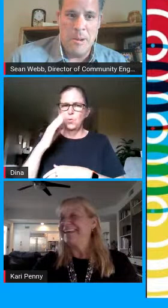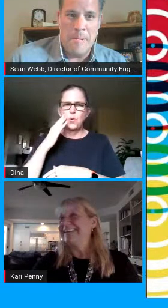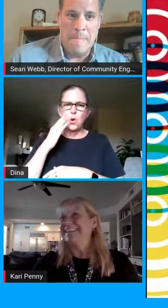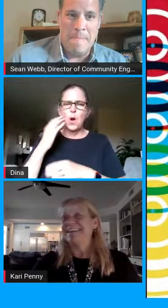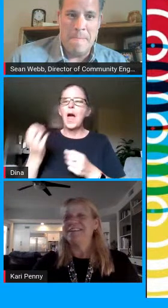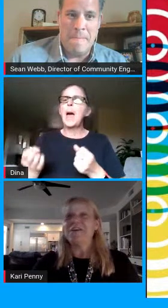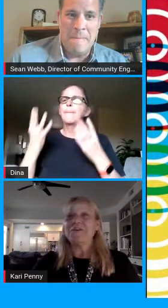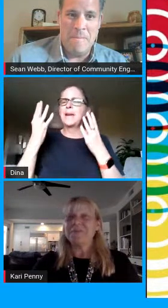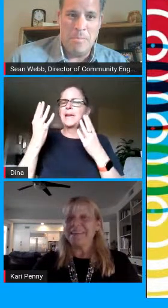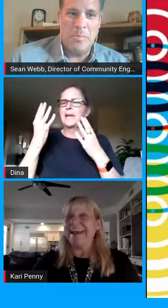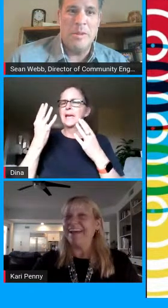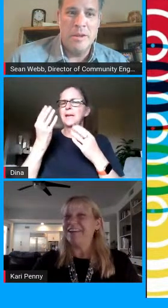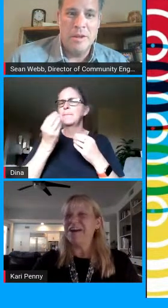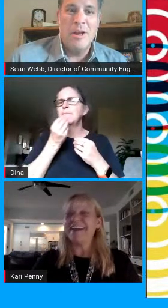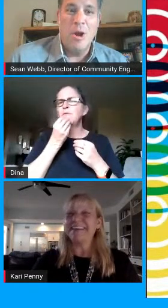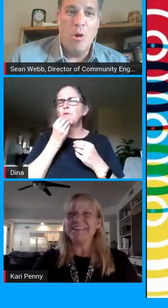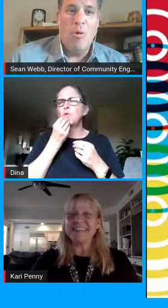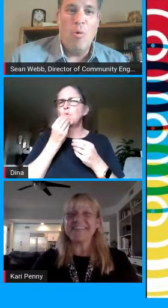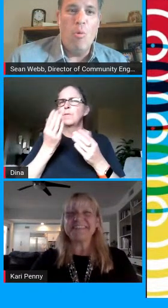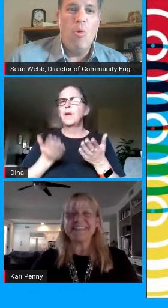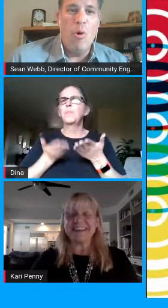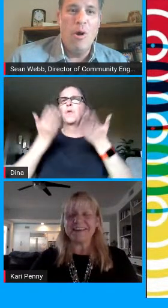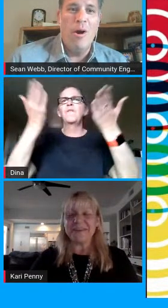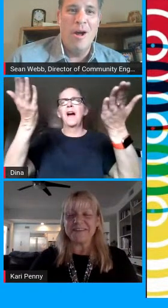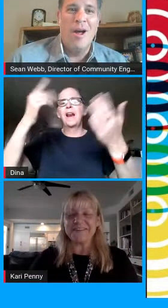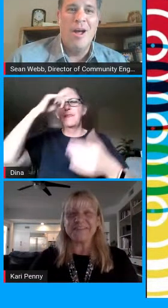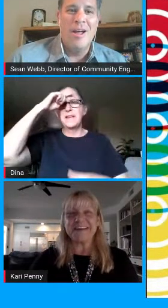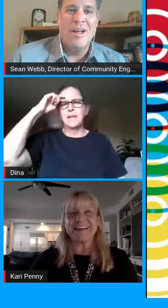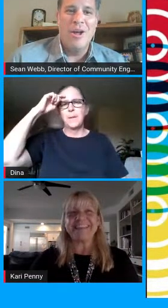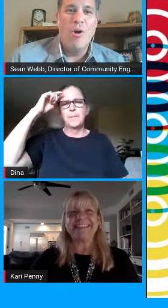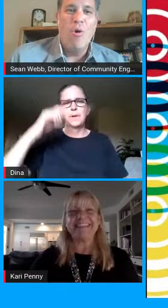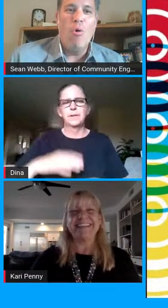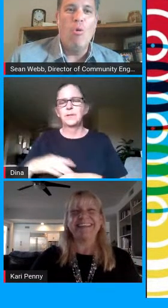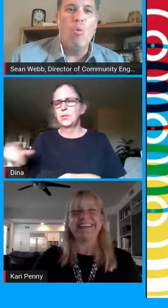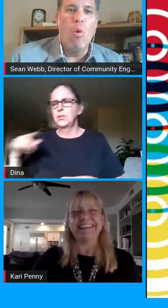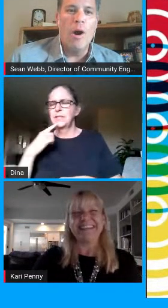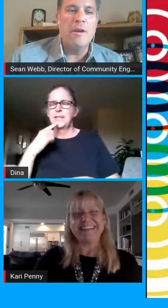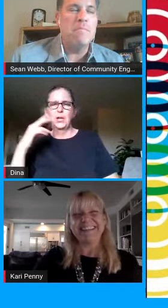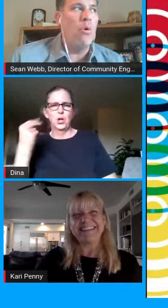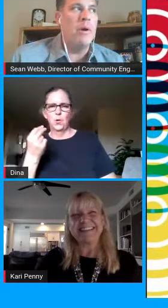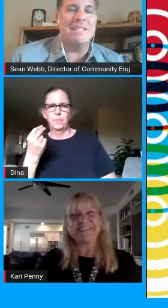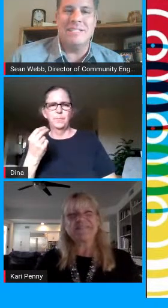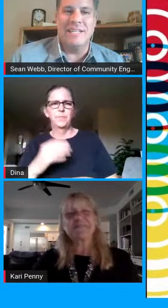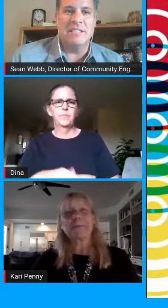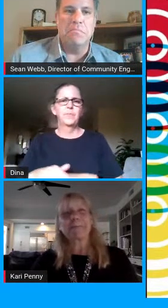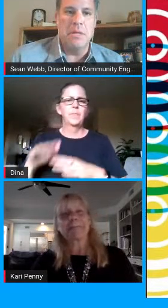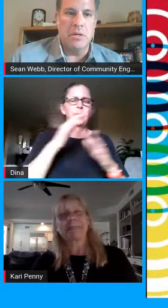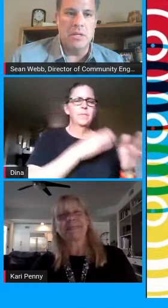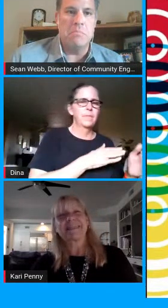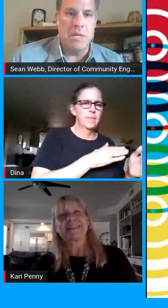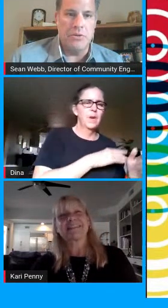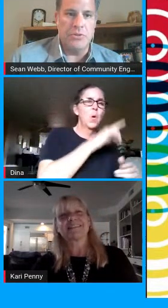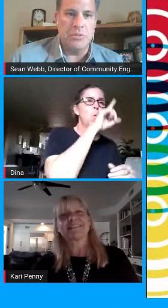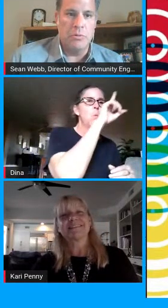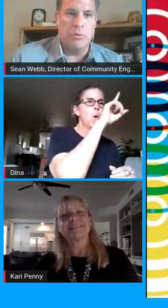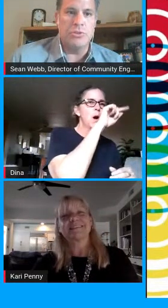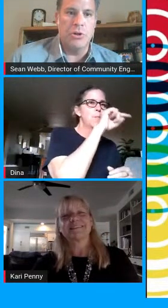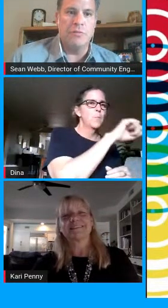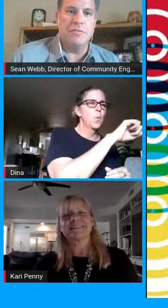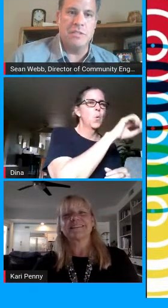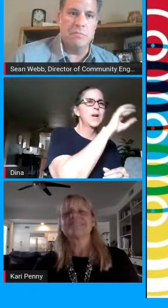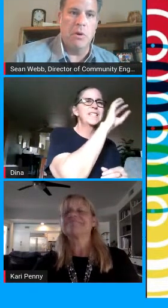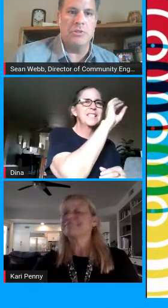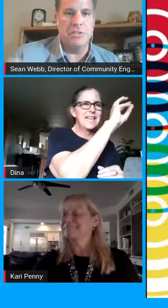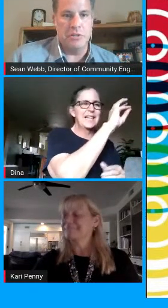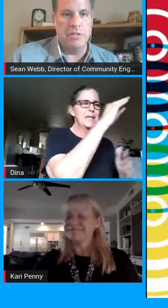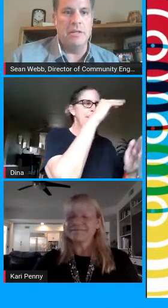no but i know i know that there was uh quite a few lines 1.6 million meals were